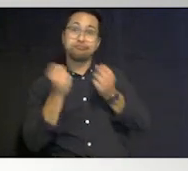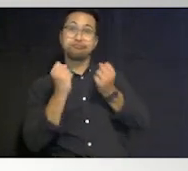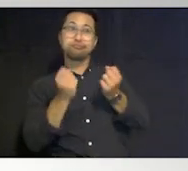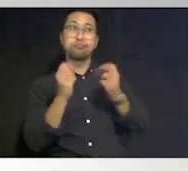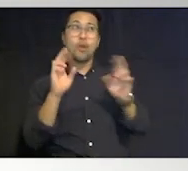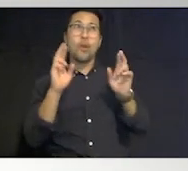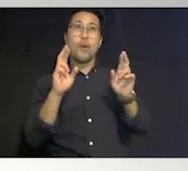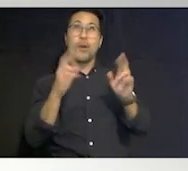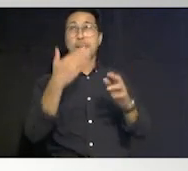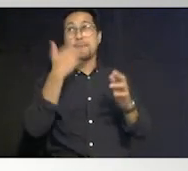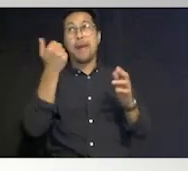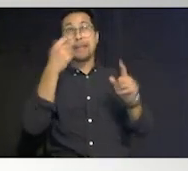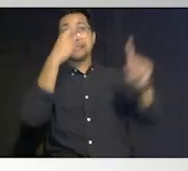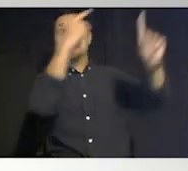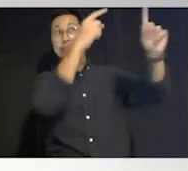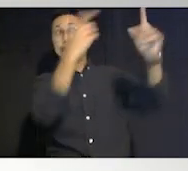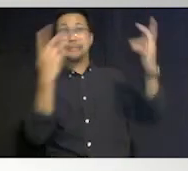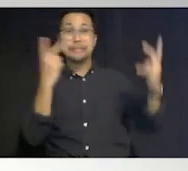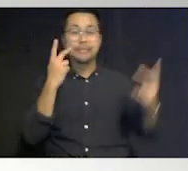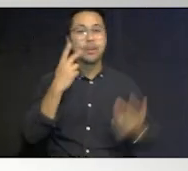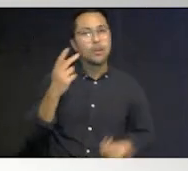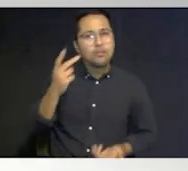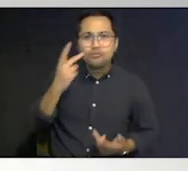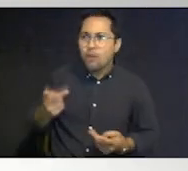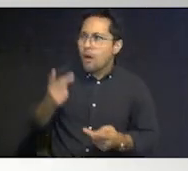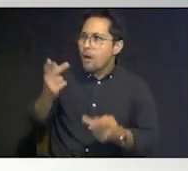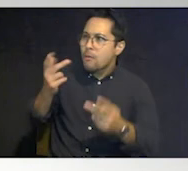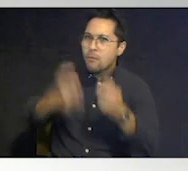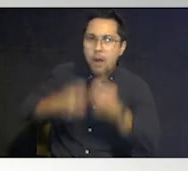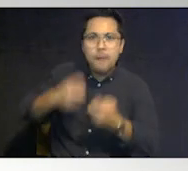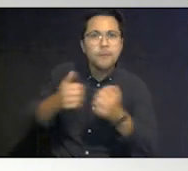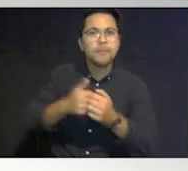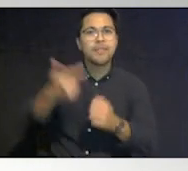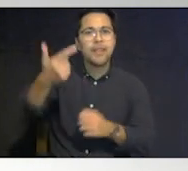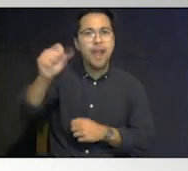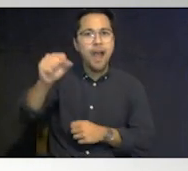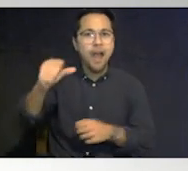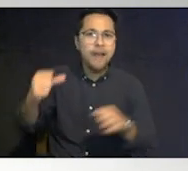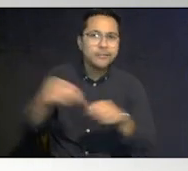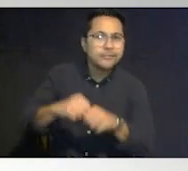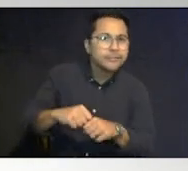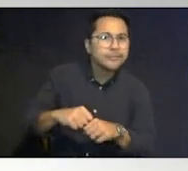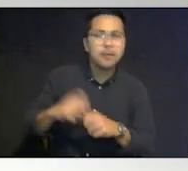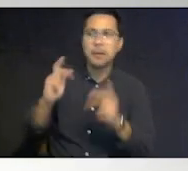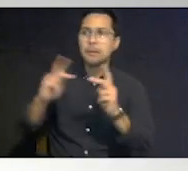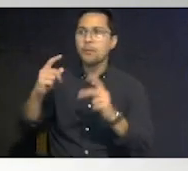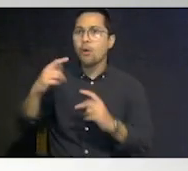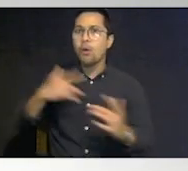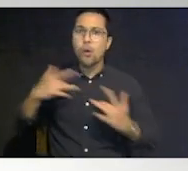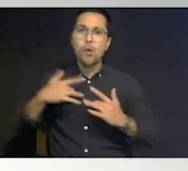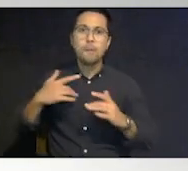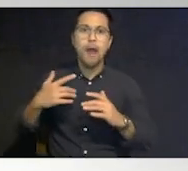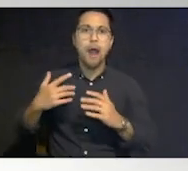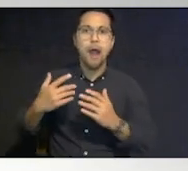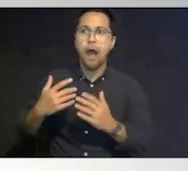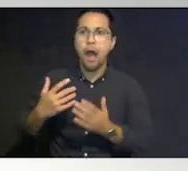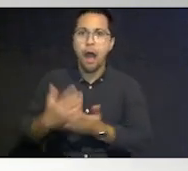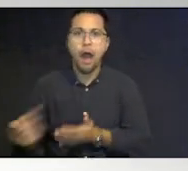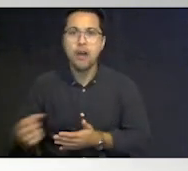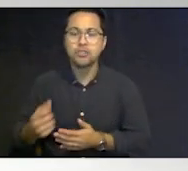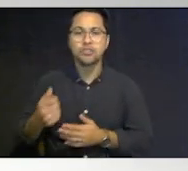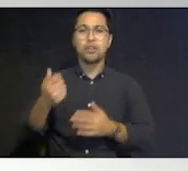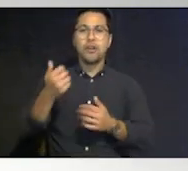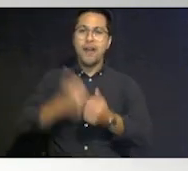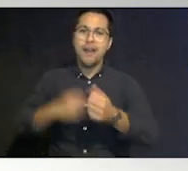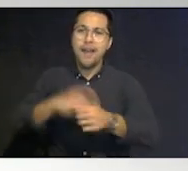you know we saw a lot of problems with gas stations where individuals were worried about running out so they were stopping every every chance that they got